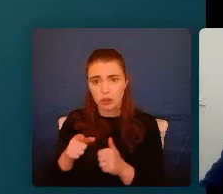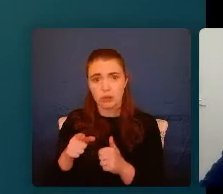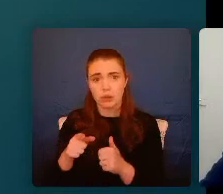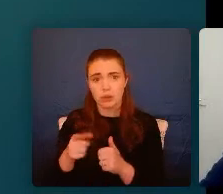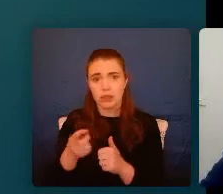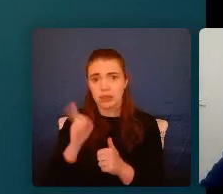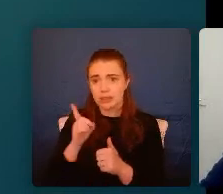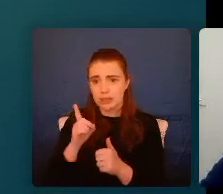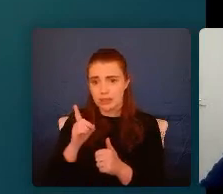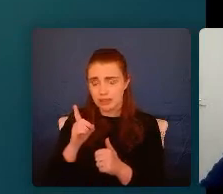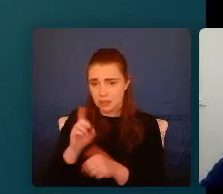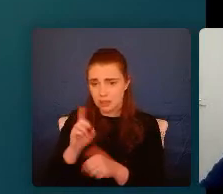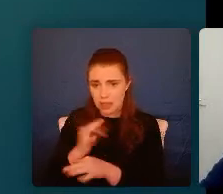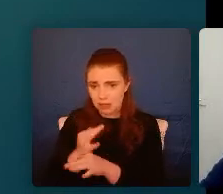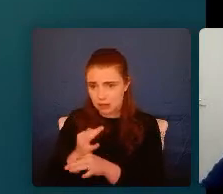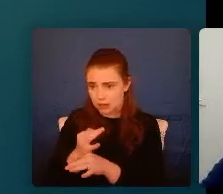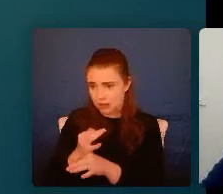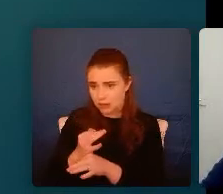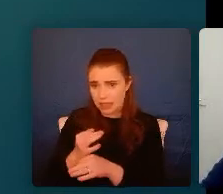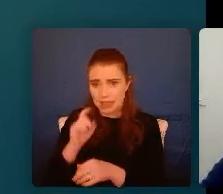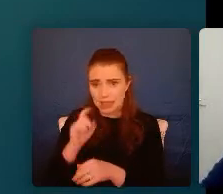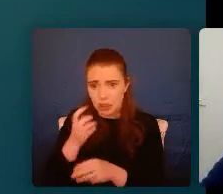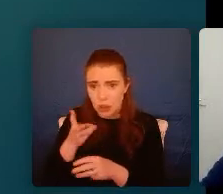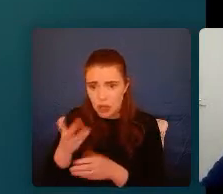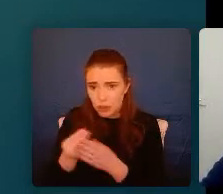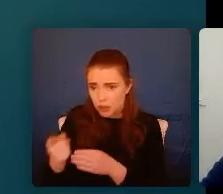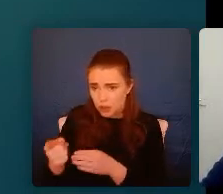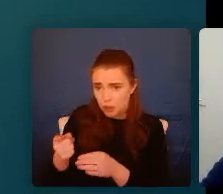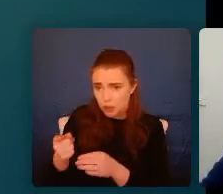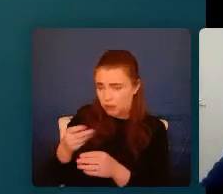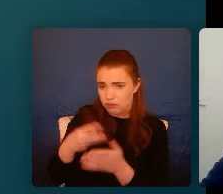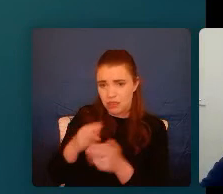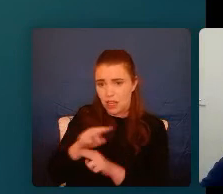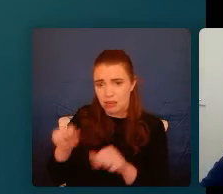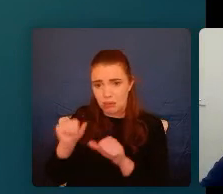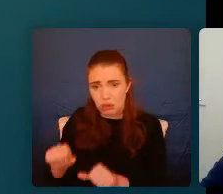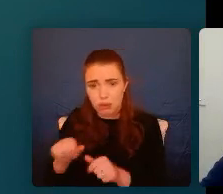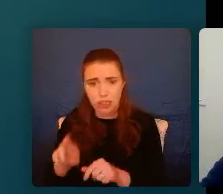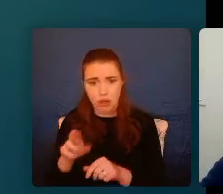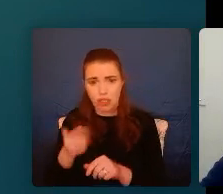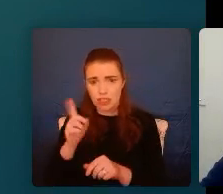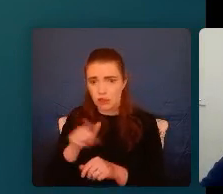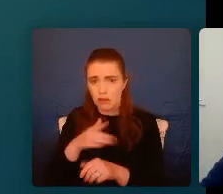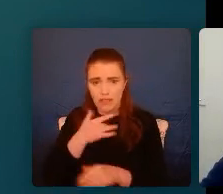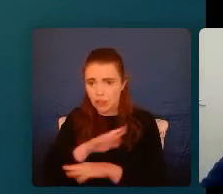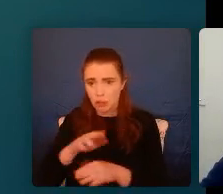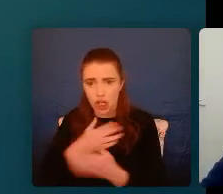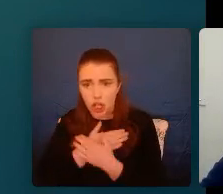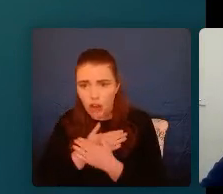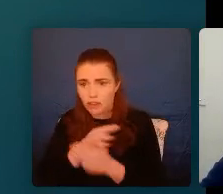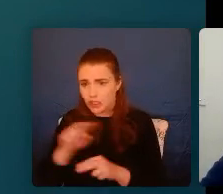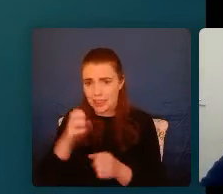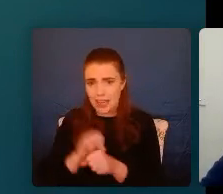Engaged you in a sexual way that was completely inappropriate, that people didn't make you feel loved, that you didn't have enough to eat or clean